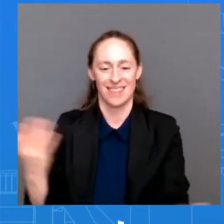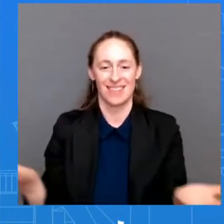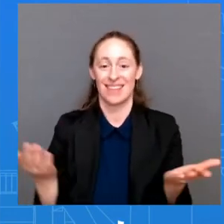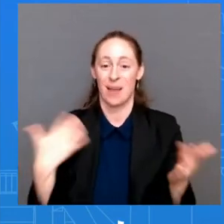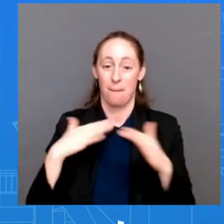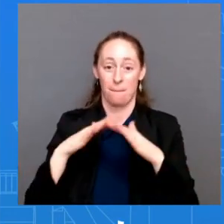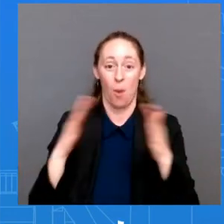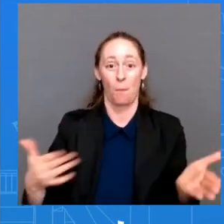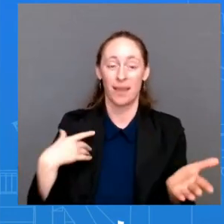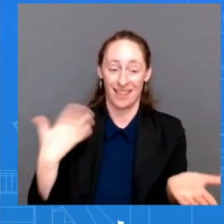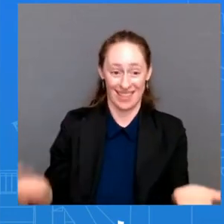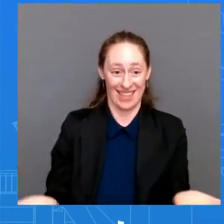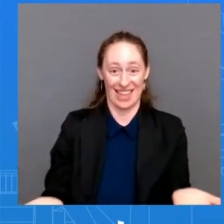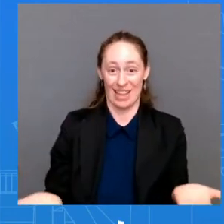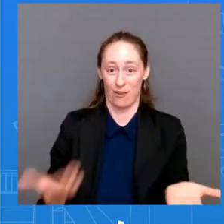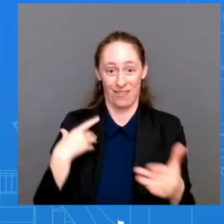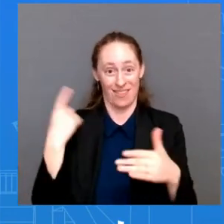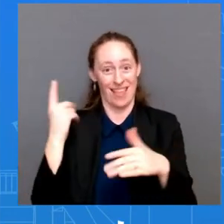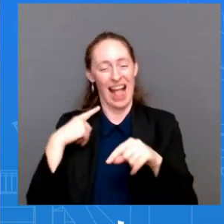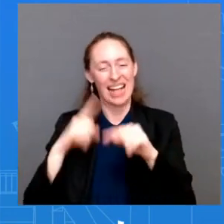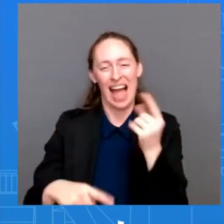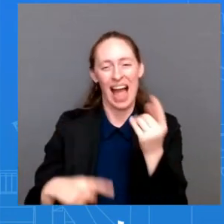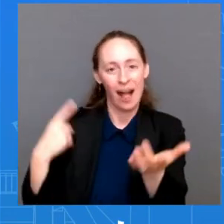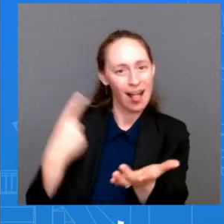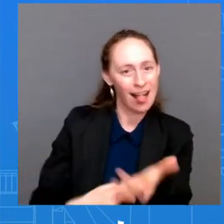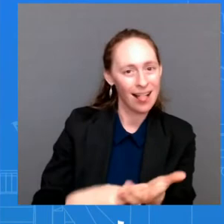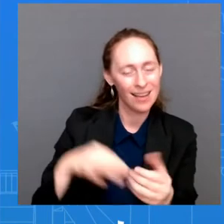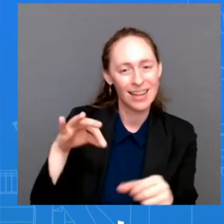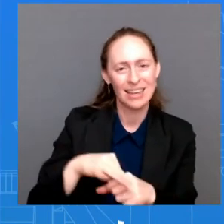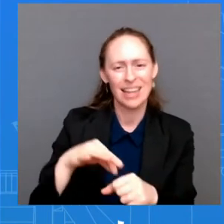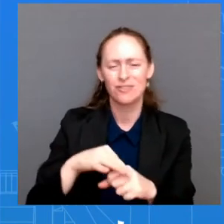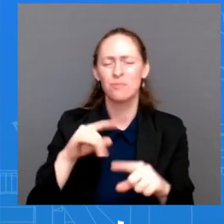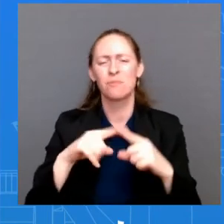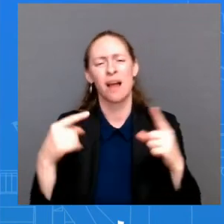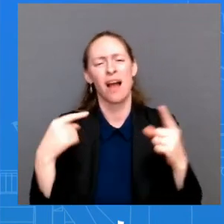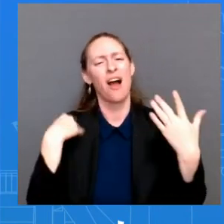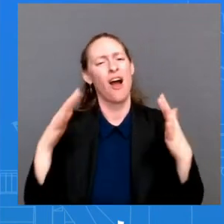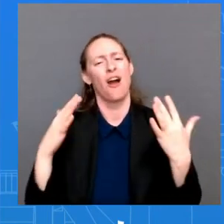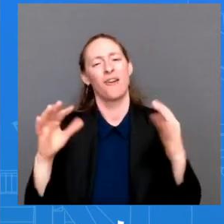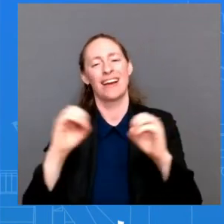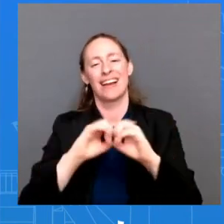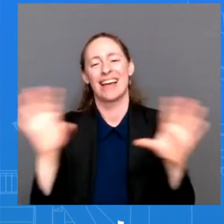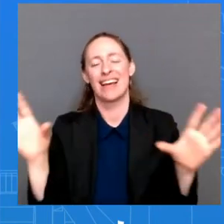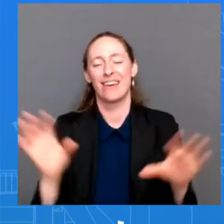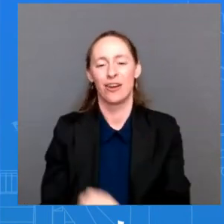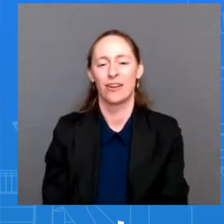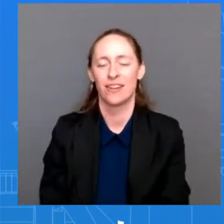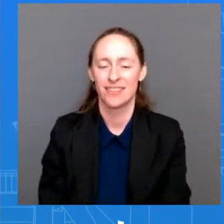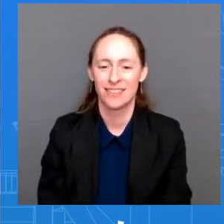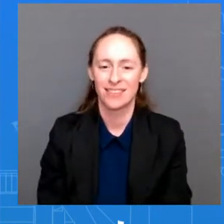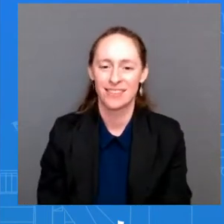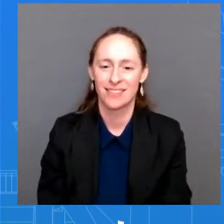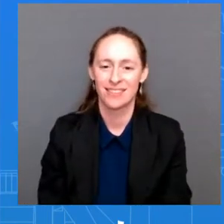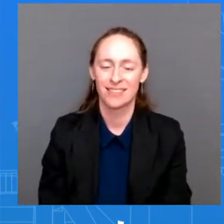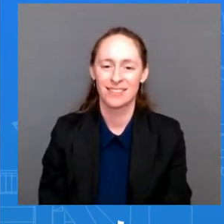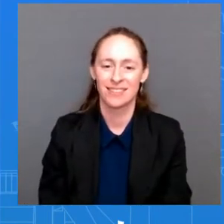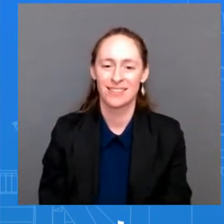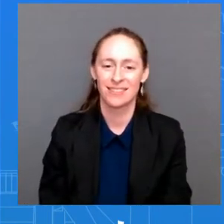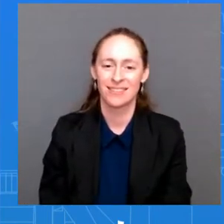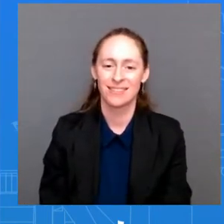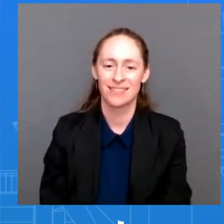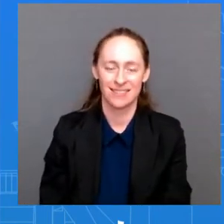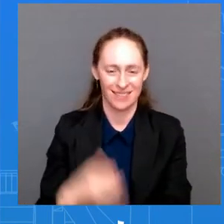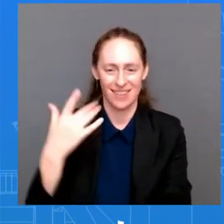but I've been really clear and the president's been asked this question many times and he intends to run in 2024. He plans to run in 2024.